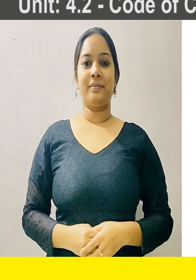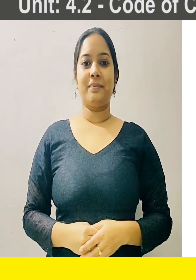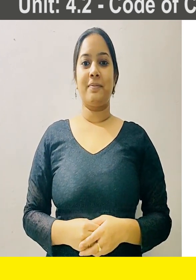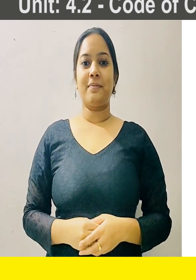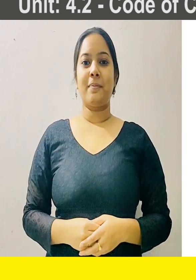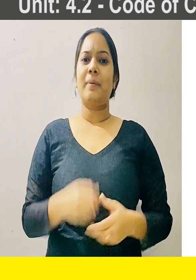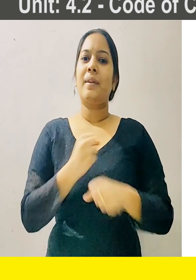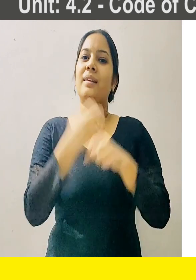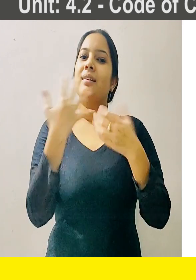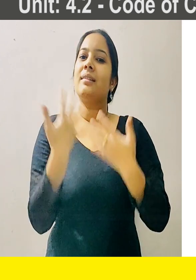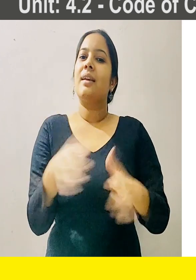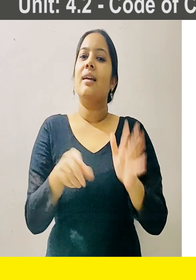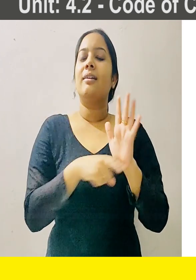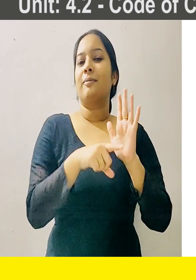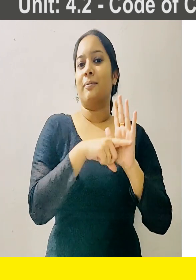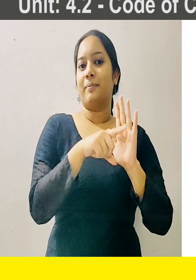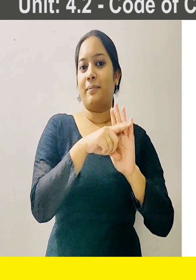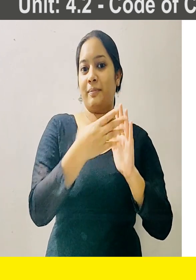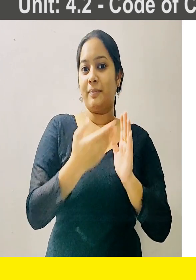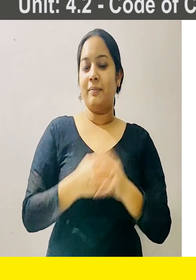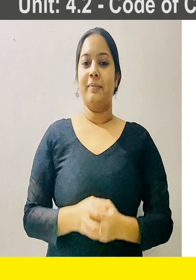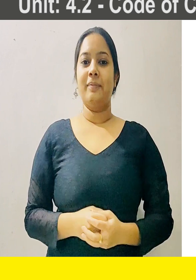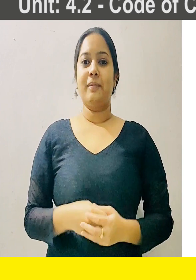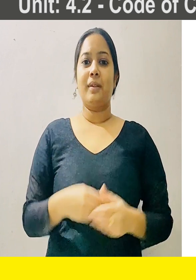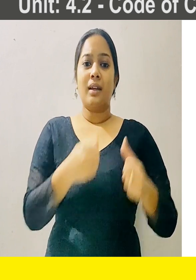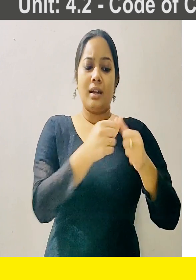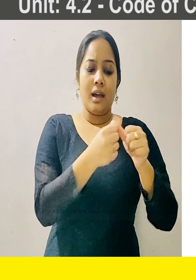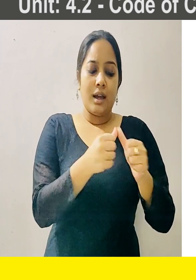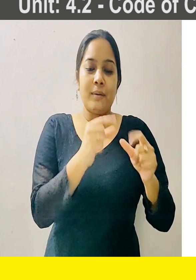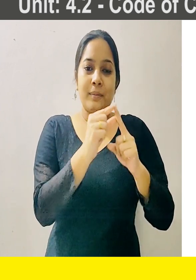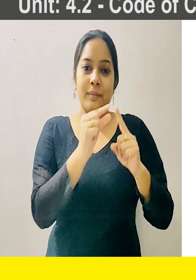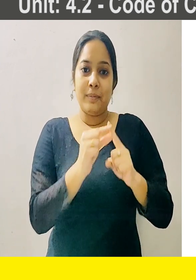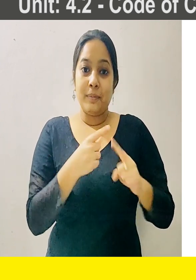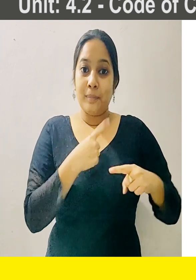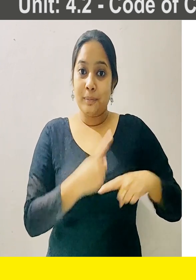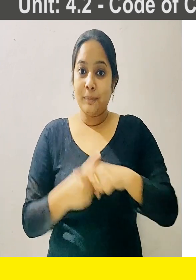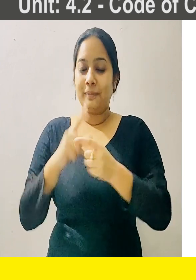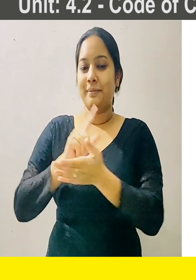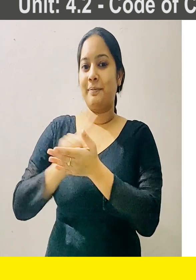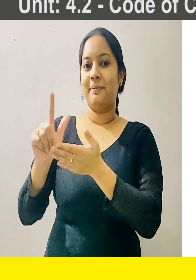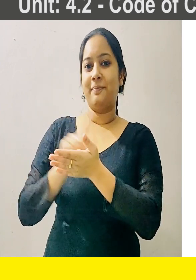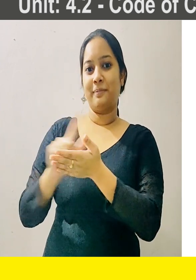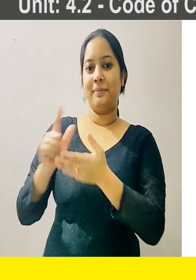General Code of Conduct, Attendance and Leaves.